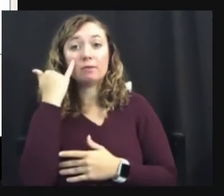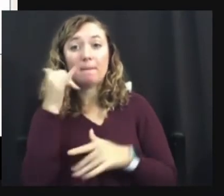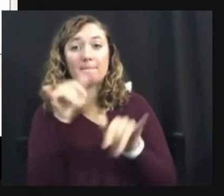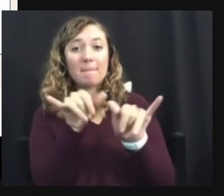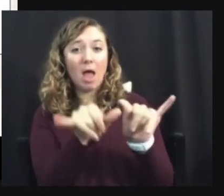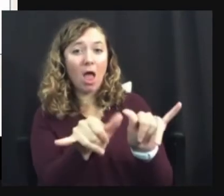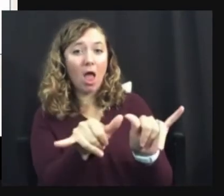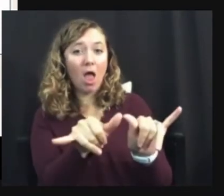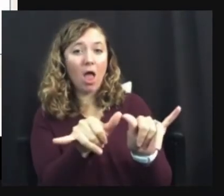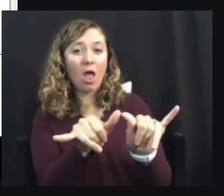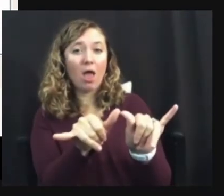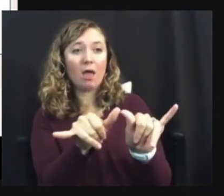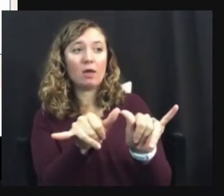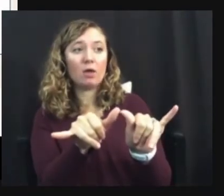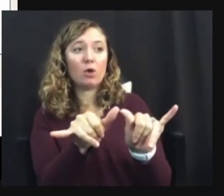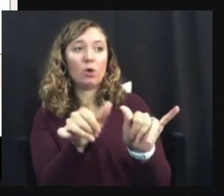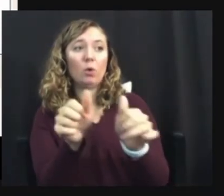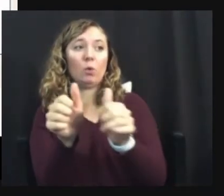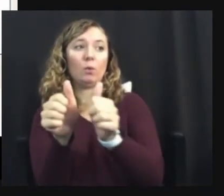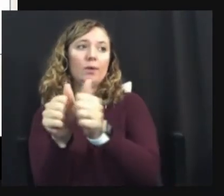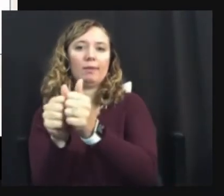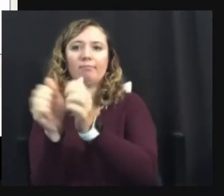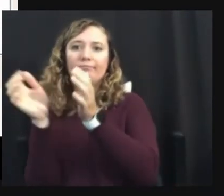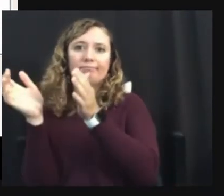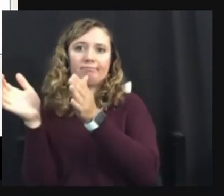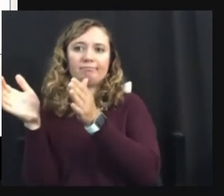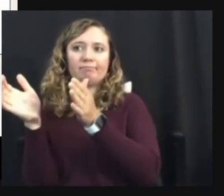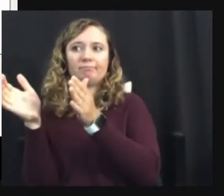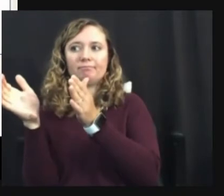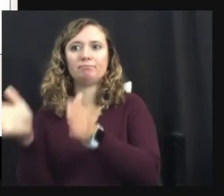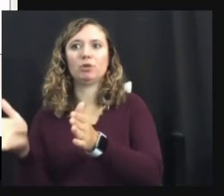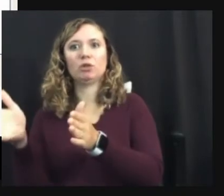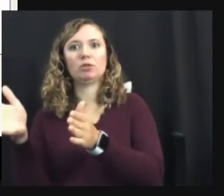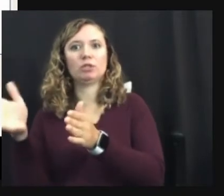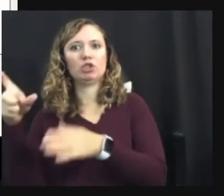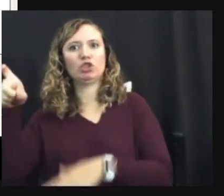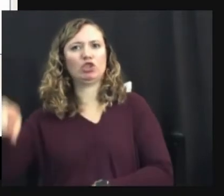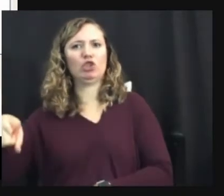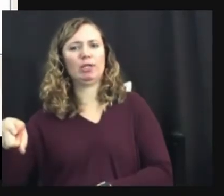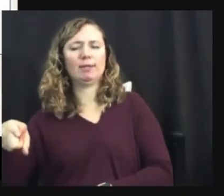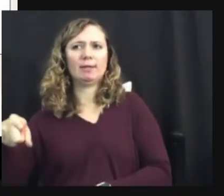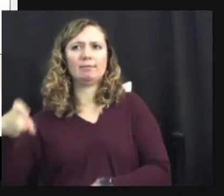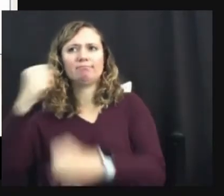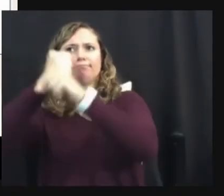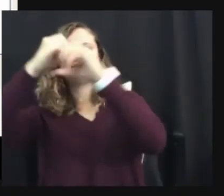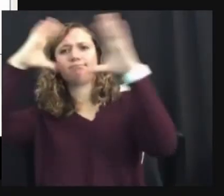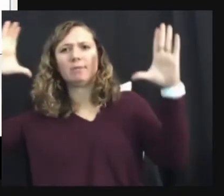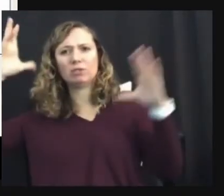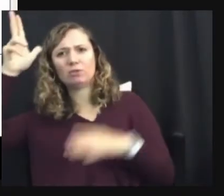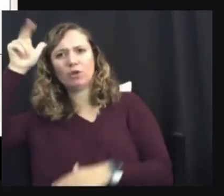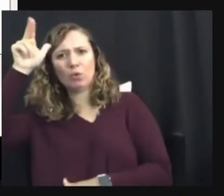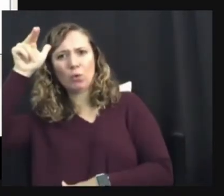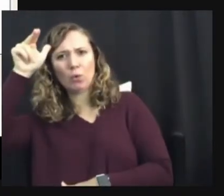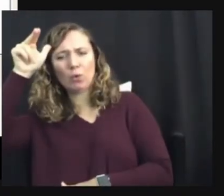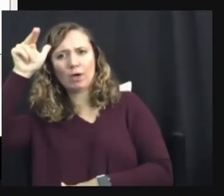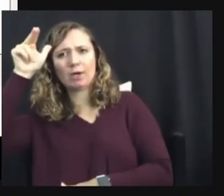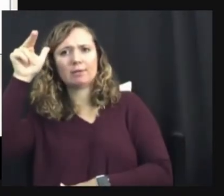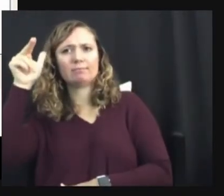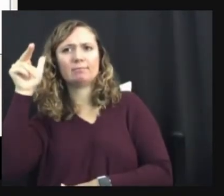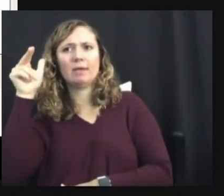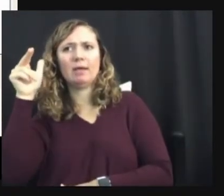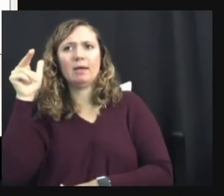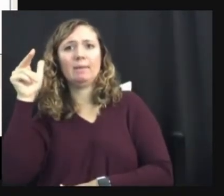against, you know, a person should be able to see a picture of a horse in their mind, and they